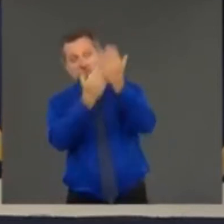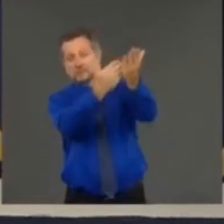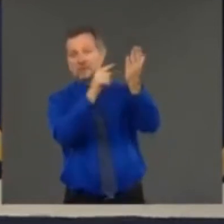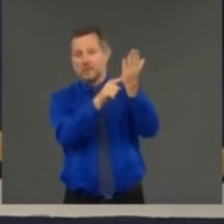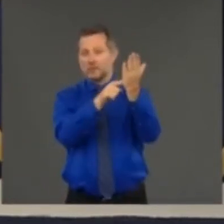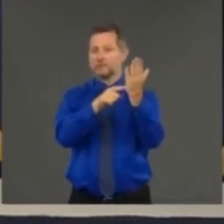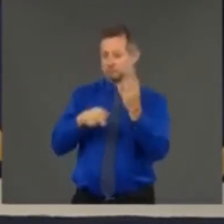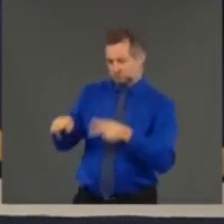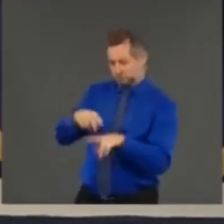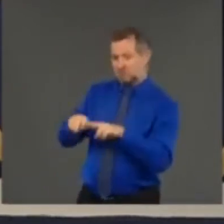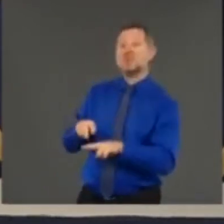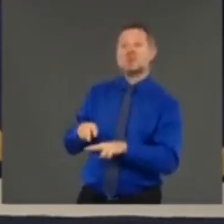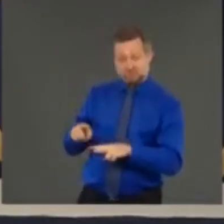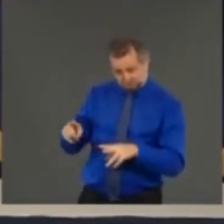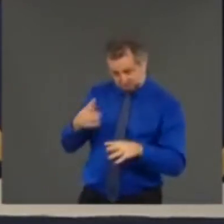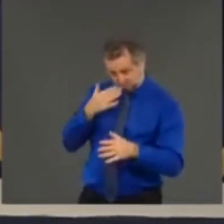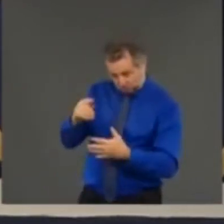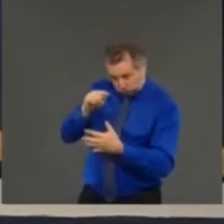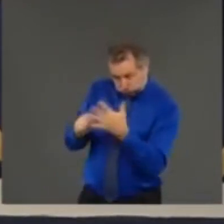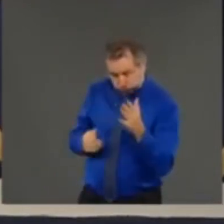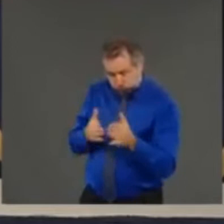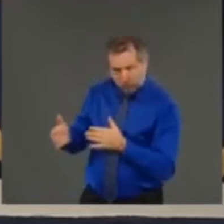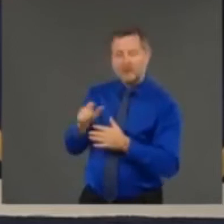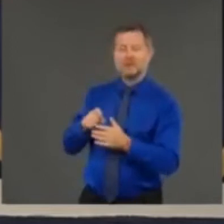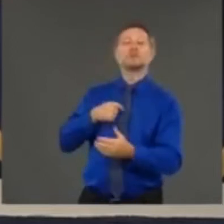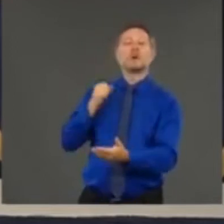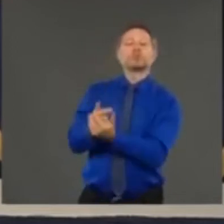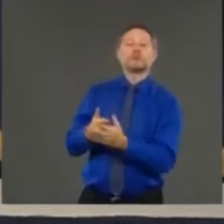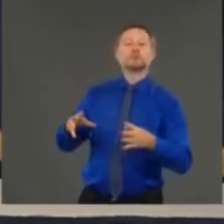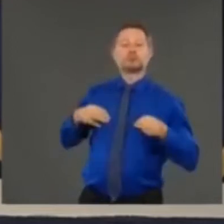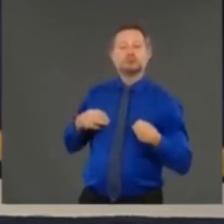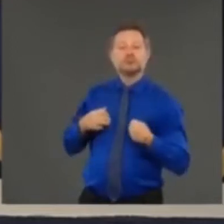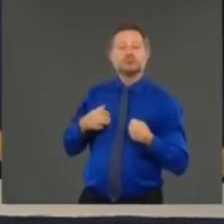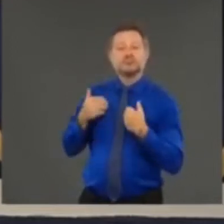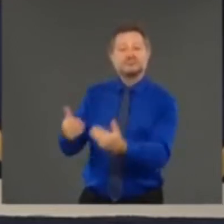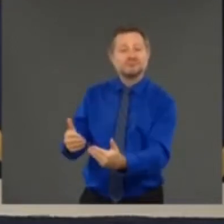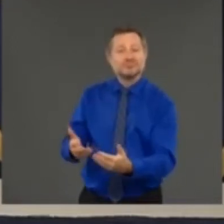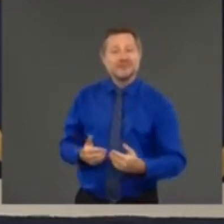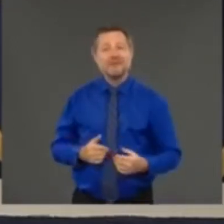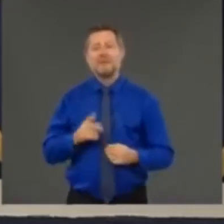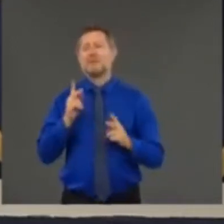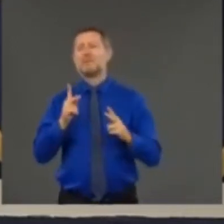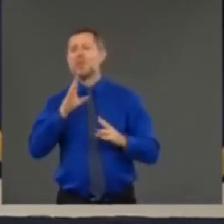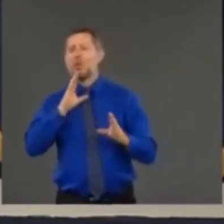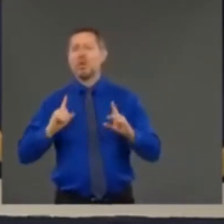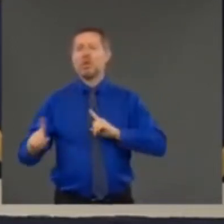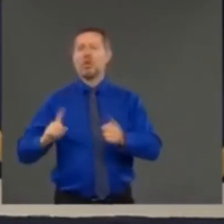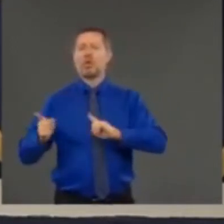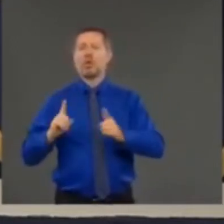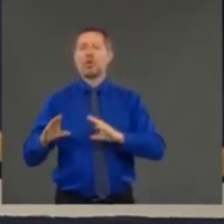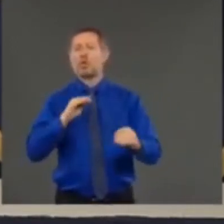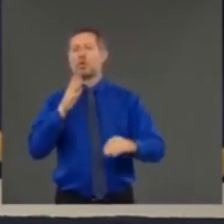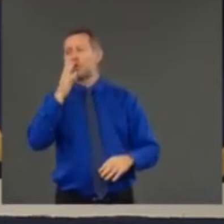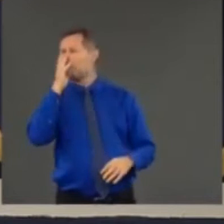-maker are the parents and I don't hear enough about the parents concerns and the